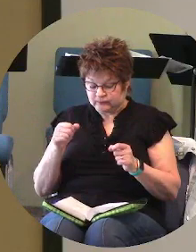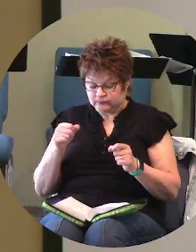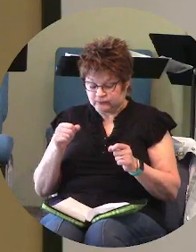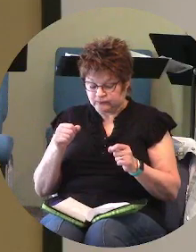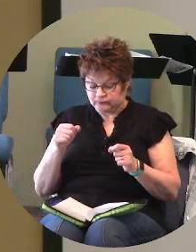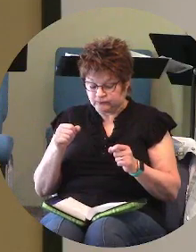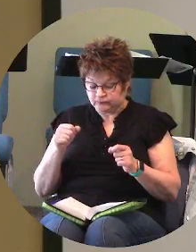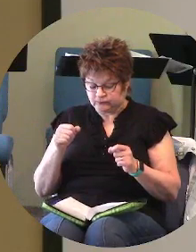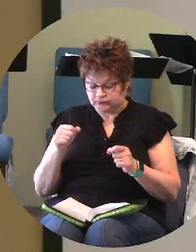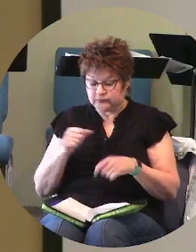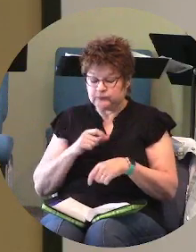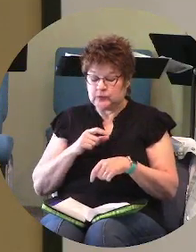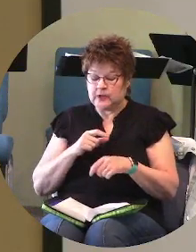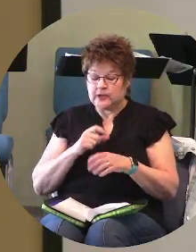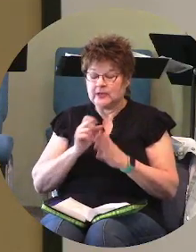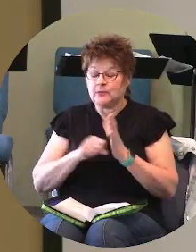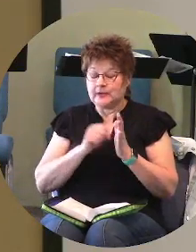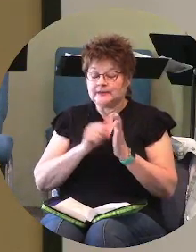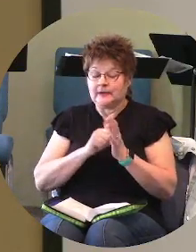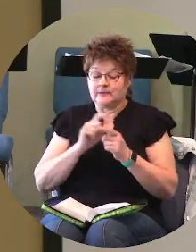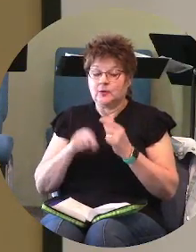every tongue confess that jesus christ is lord